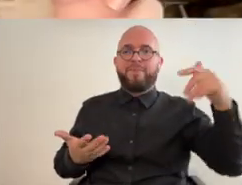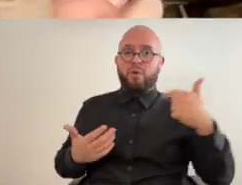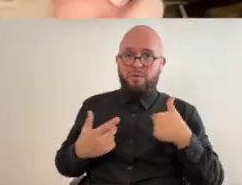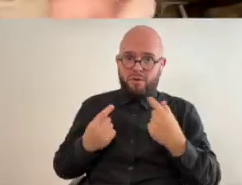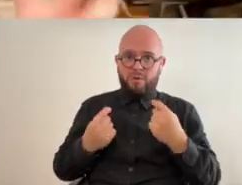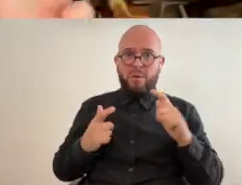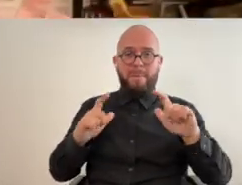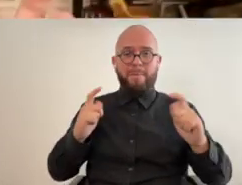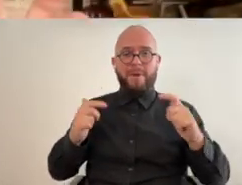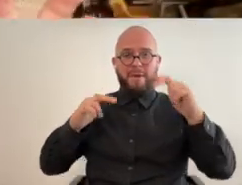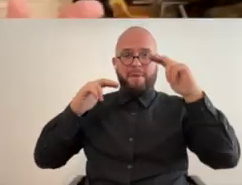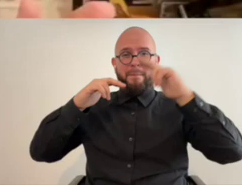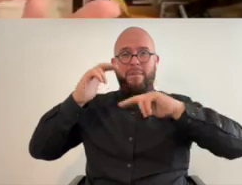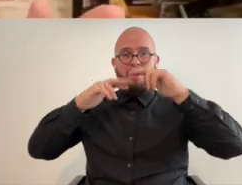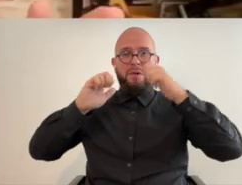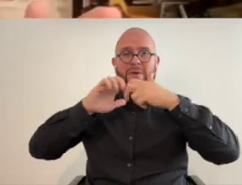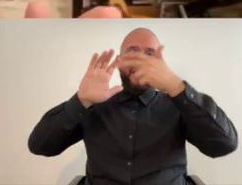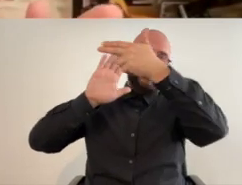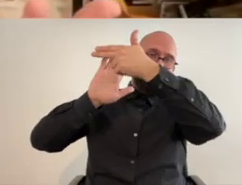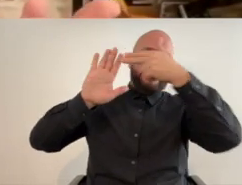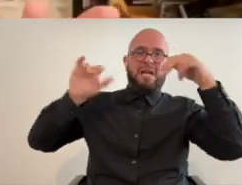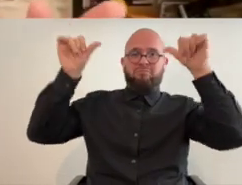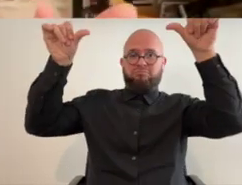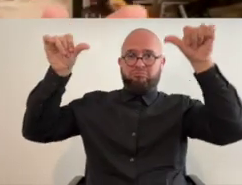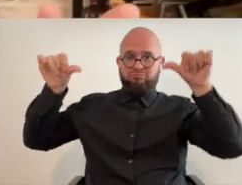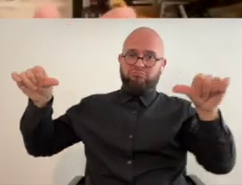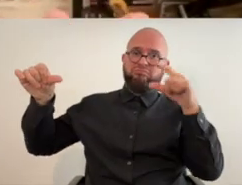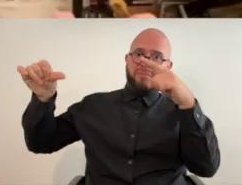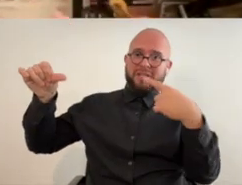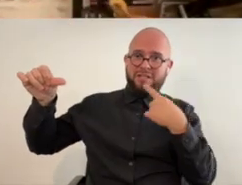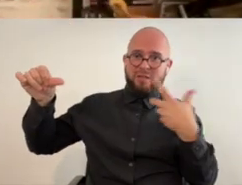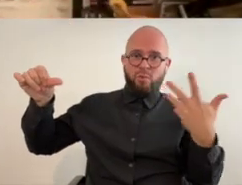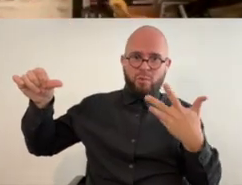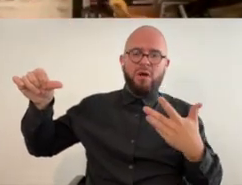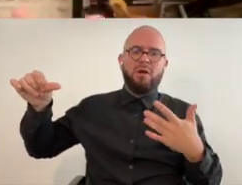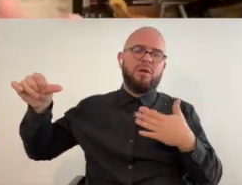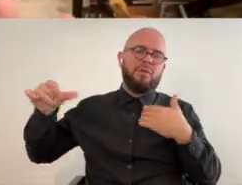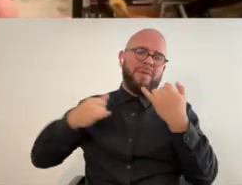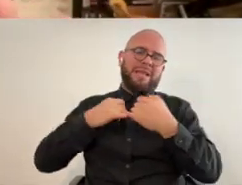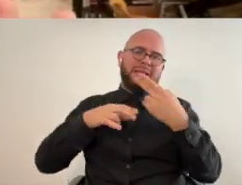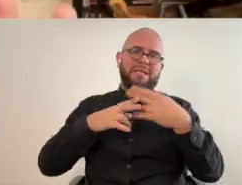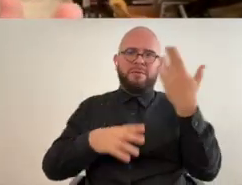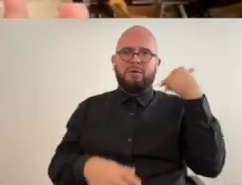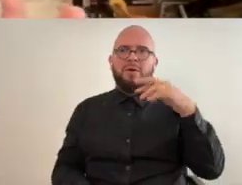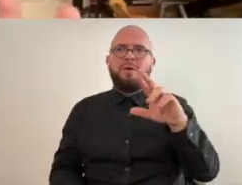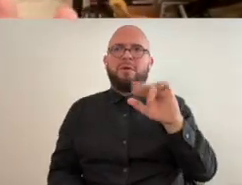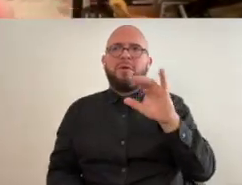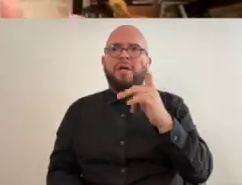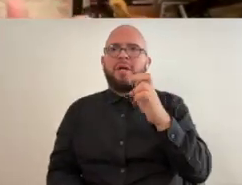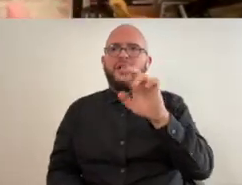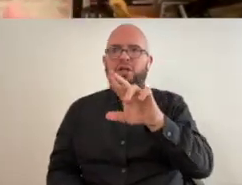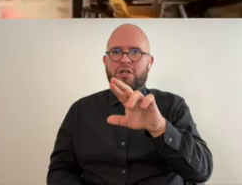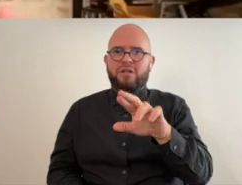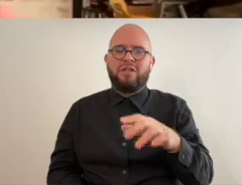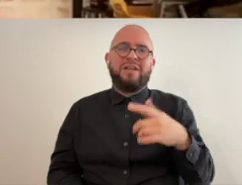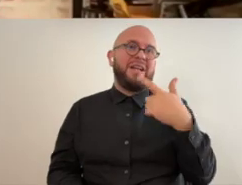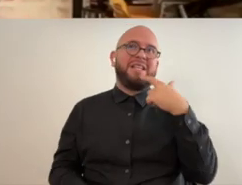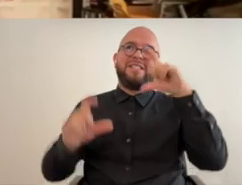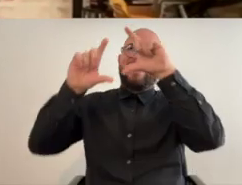sign on top and on the sign on the sign it said how what my last name at the time was rickler hallmark and rickler